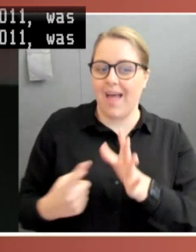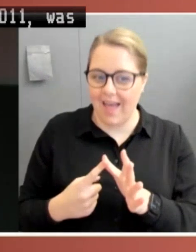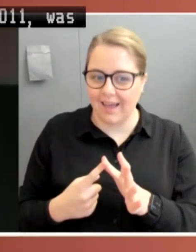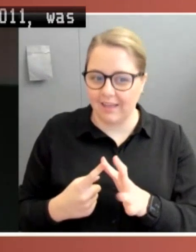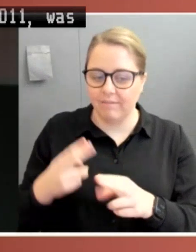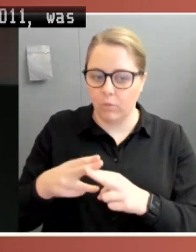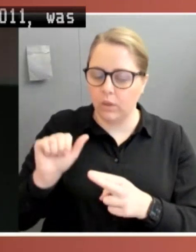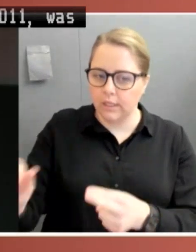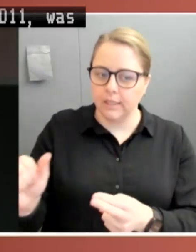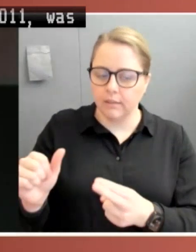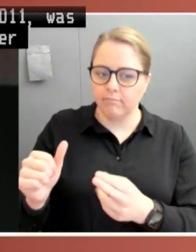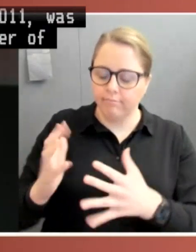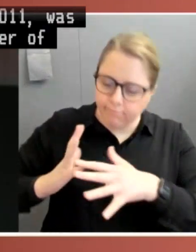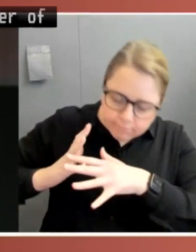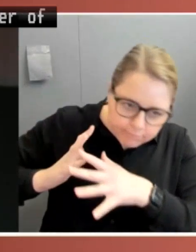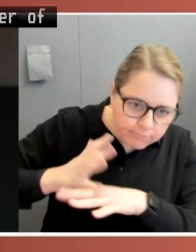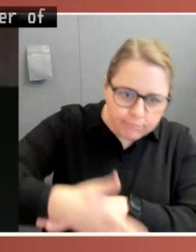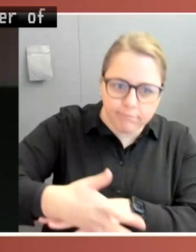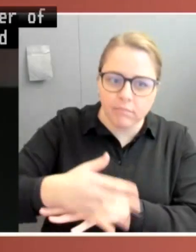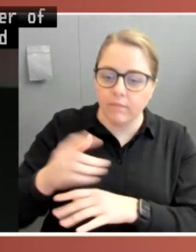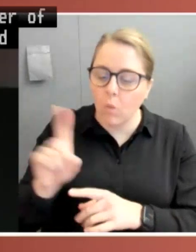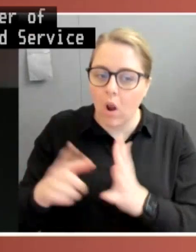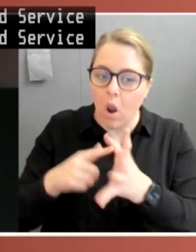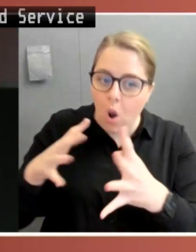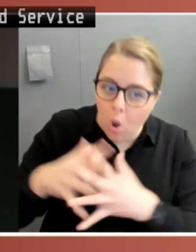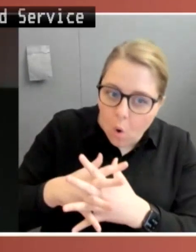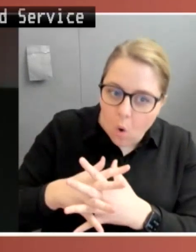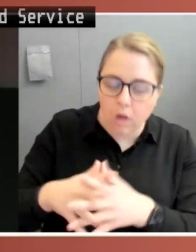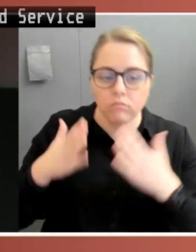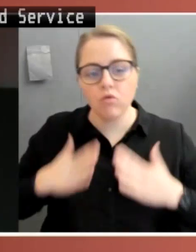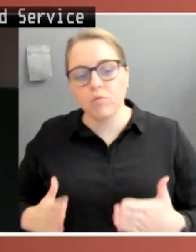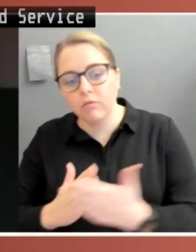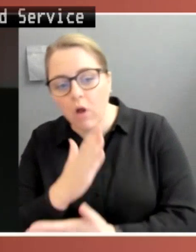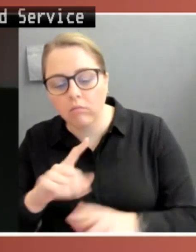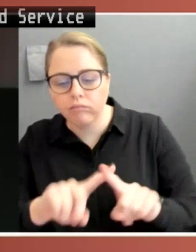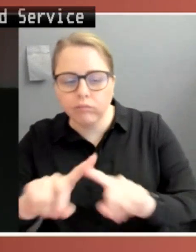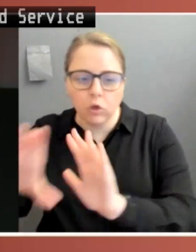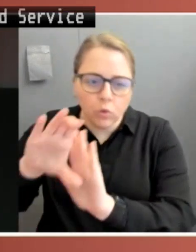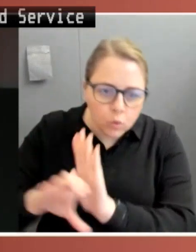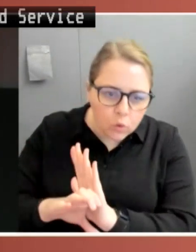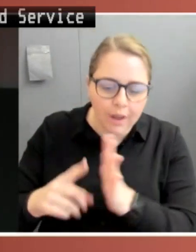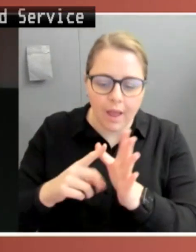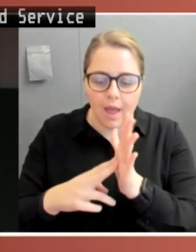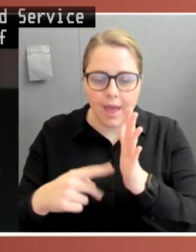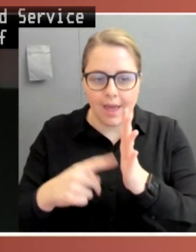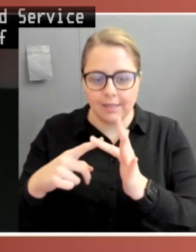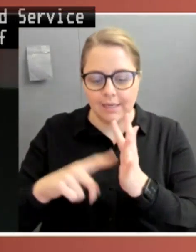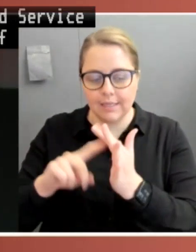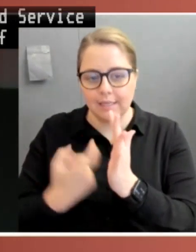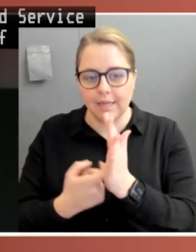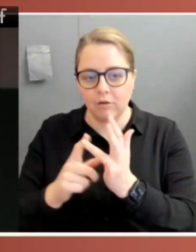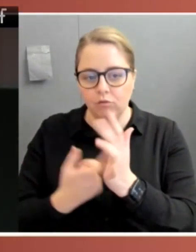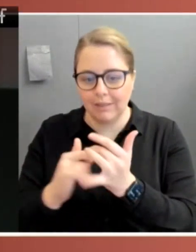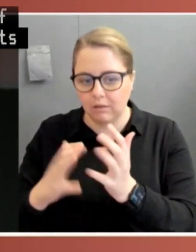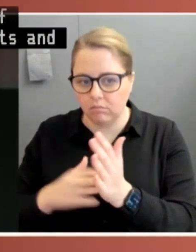to the law in the fields of anti-terrorism, human rights and constitutional law as an academic author, advisor